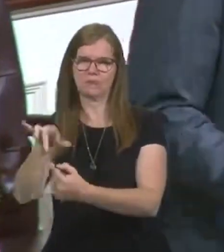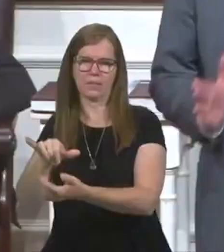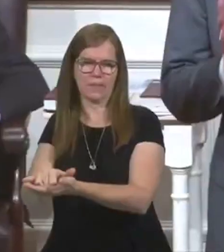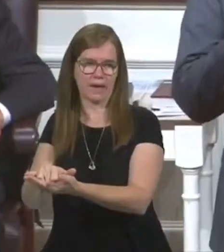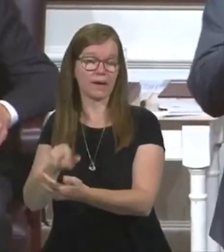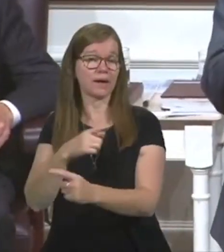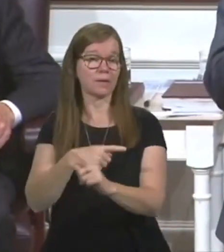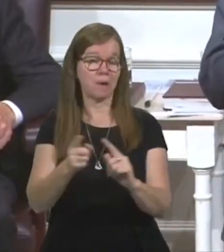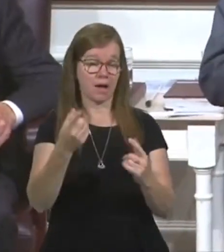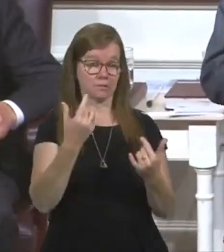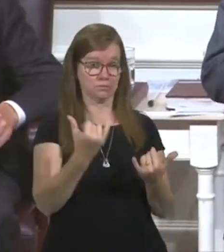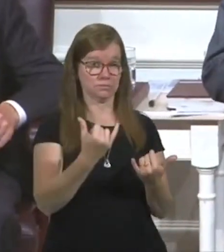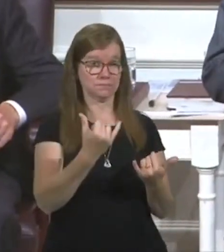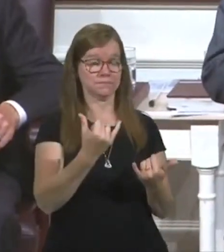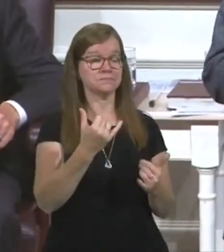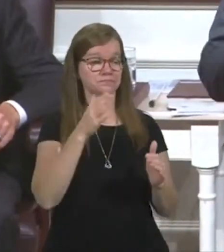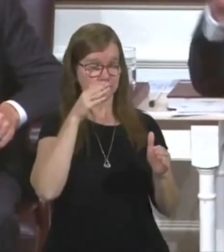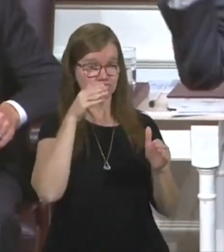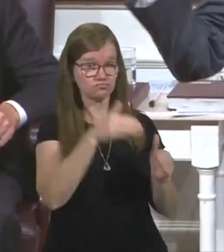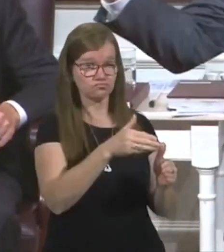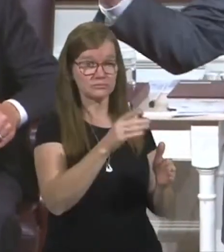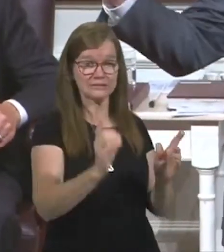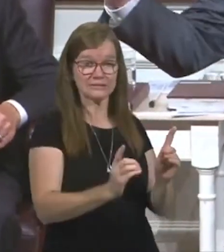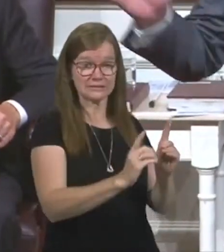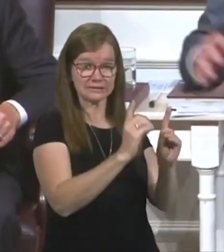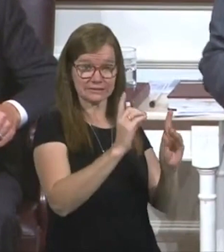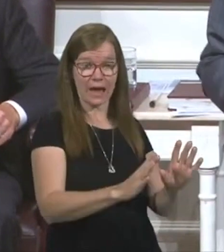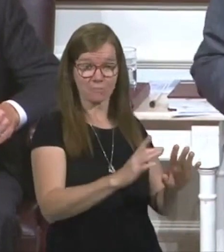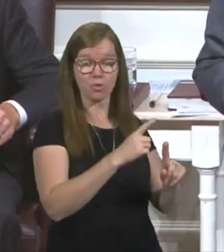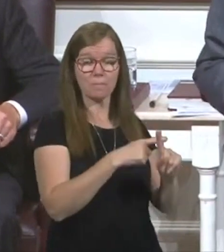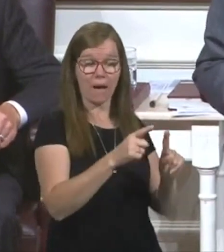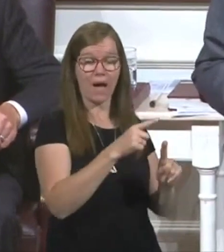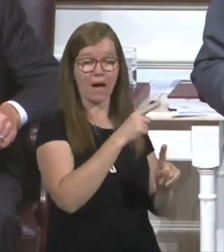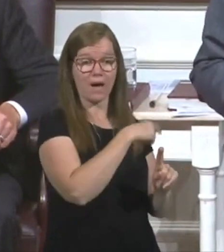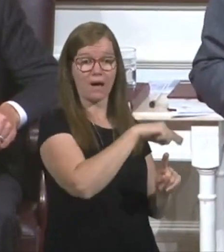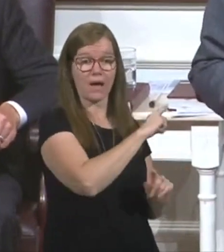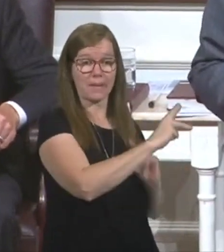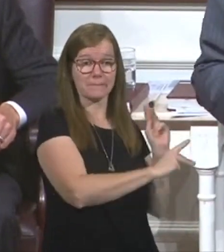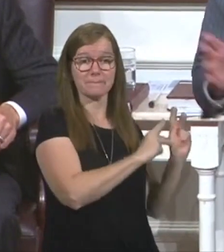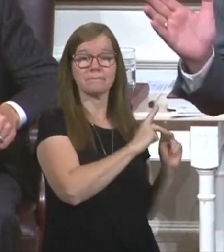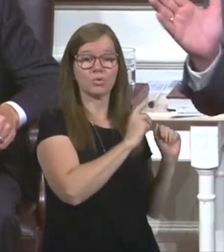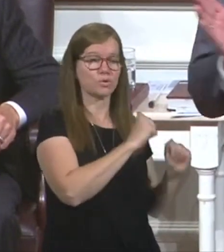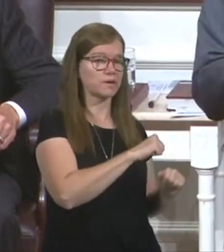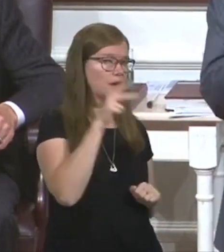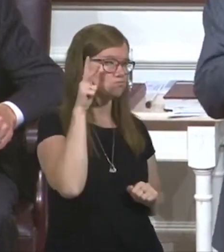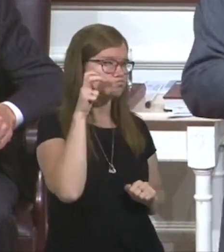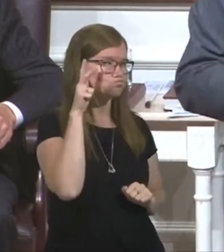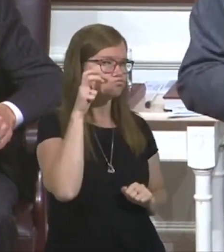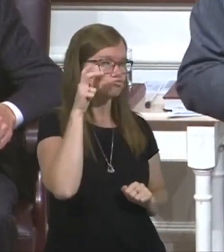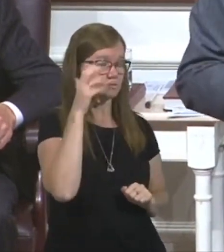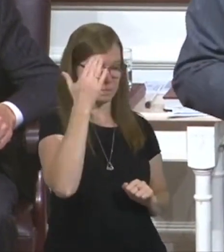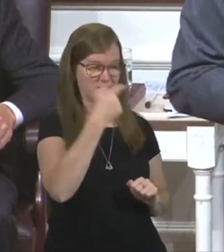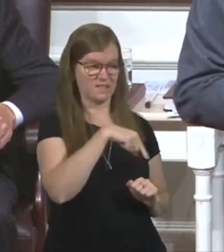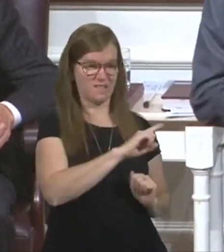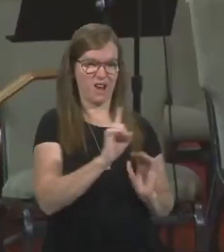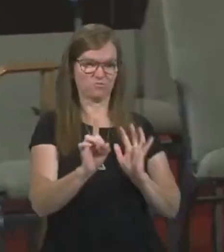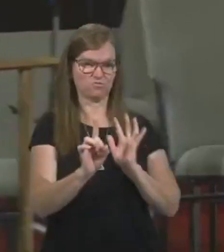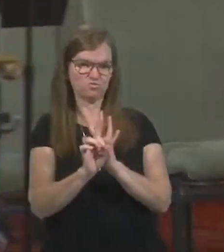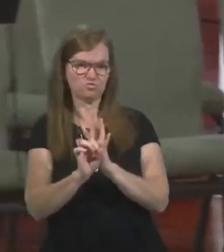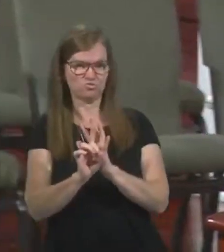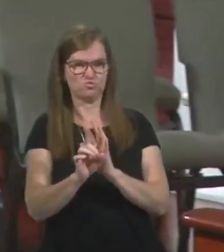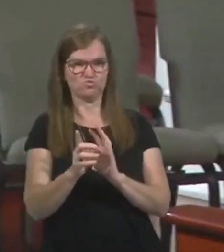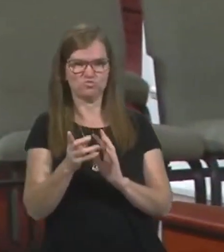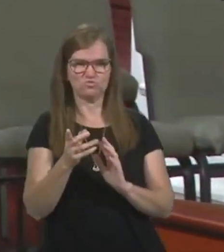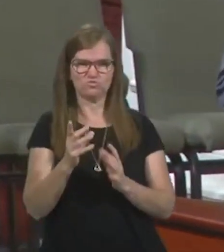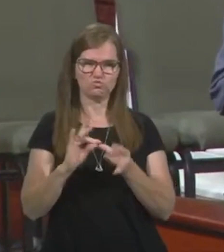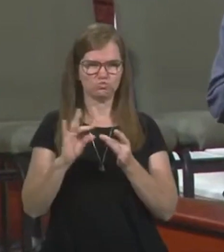definitely to his disciples, but within earshot of the Pharisees, because they come at him really strong. The Bible uses